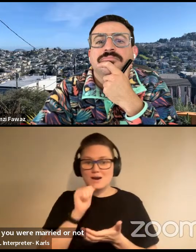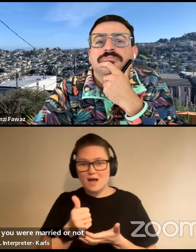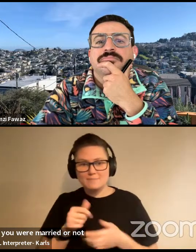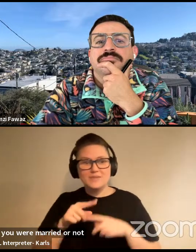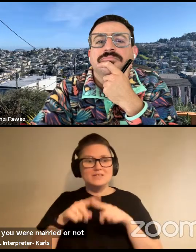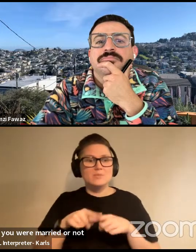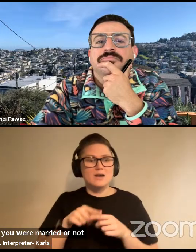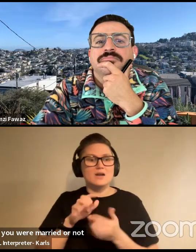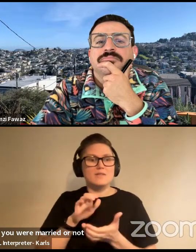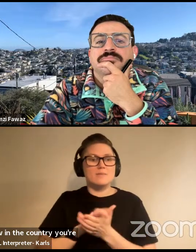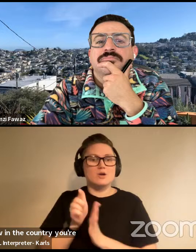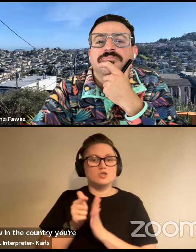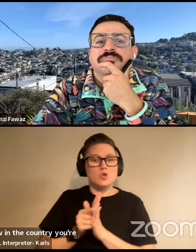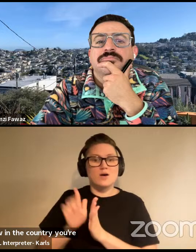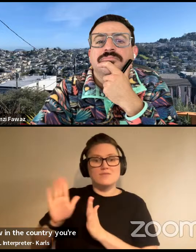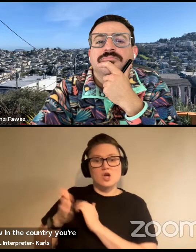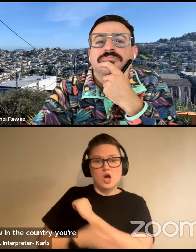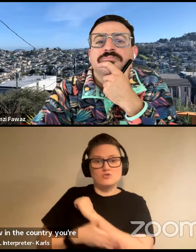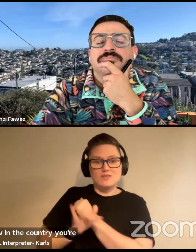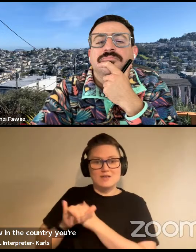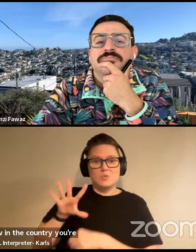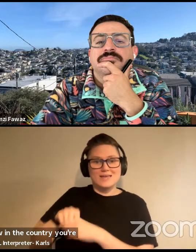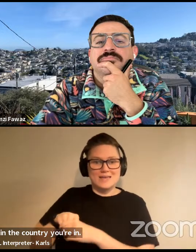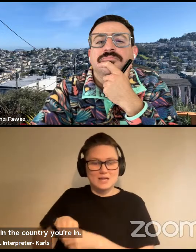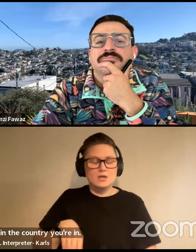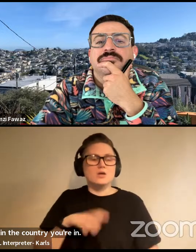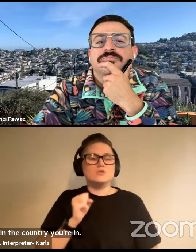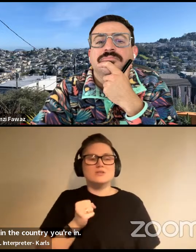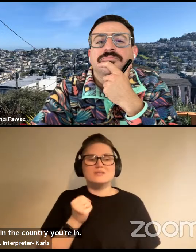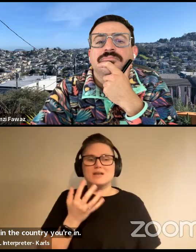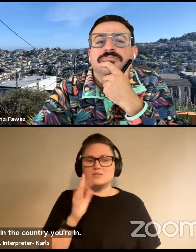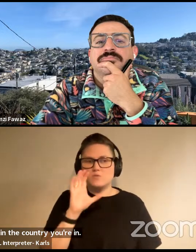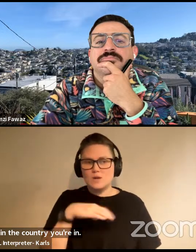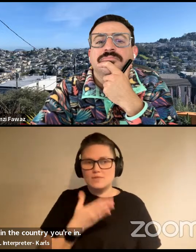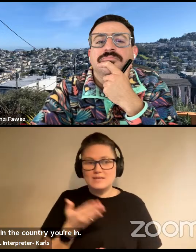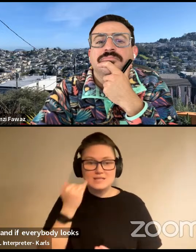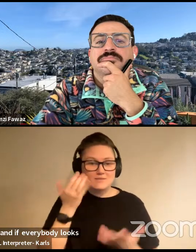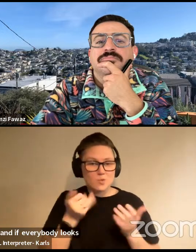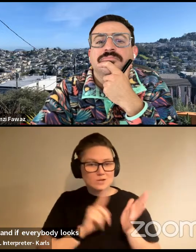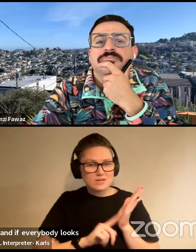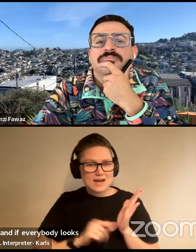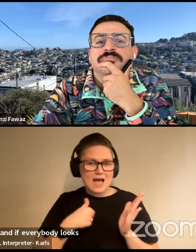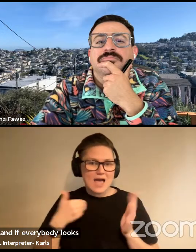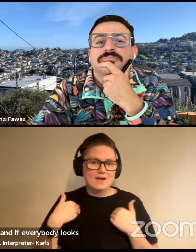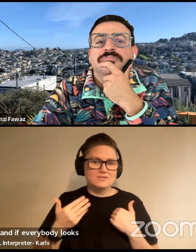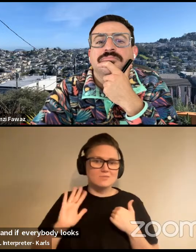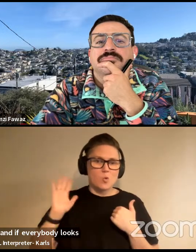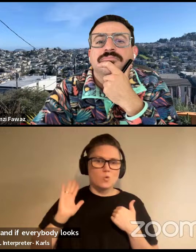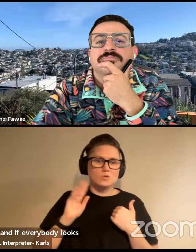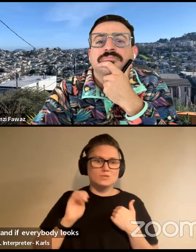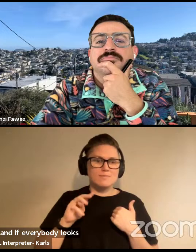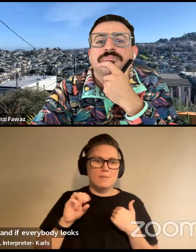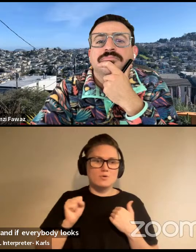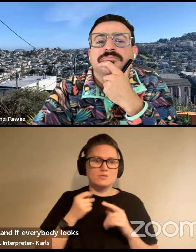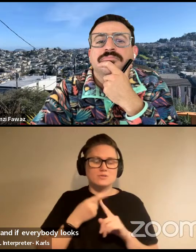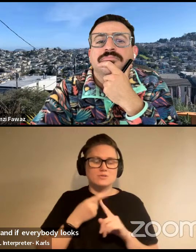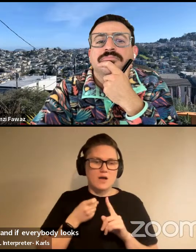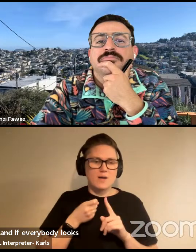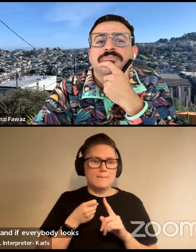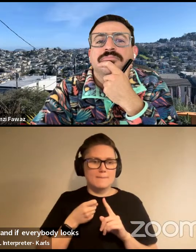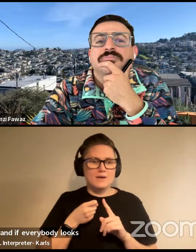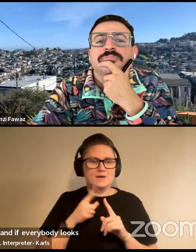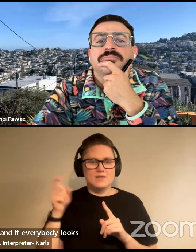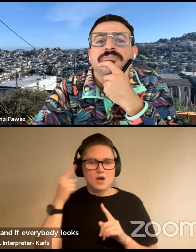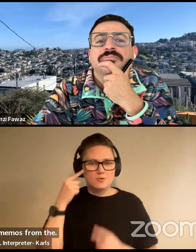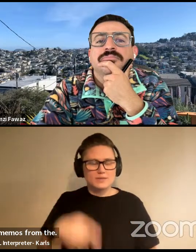law in the country you're in. So there's lots of weird stuff. And if everybody wants to look into it, I have some old memos from the, about that from the